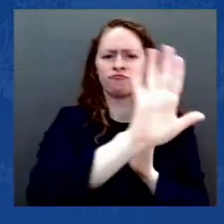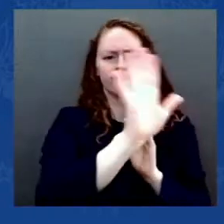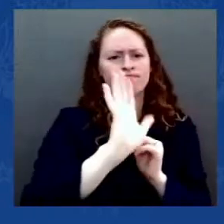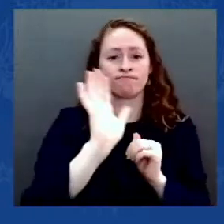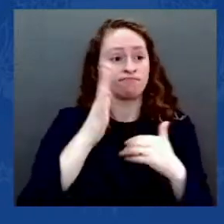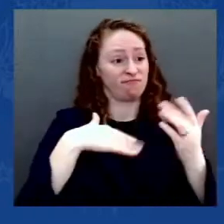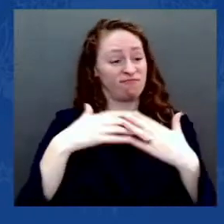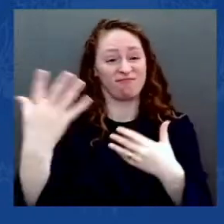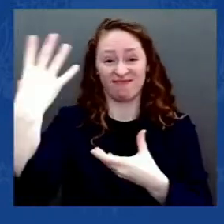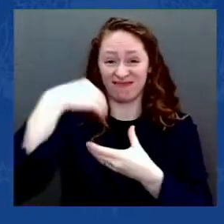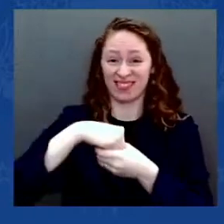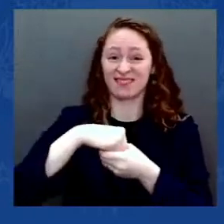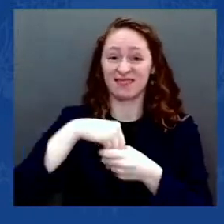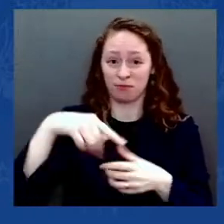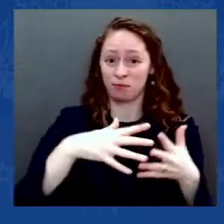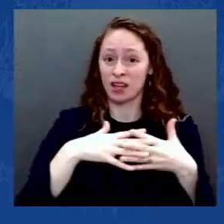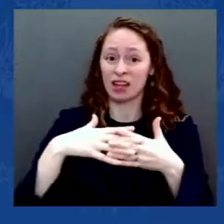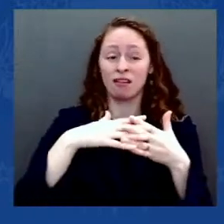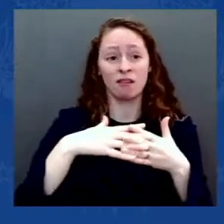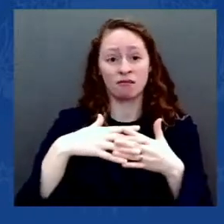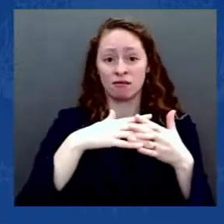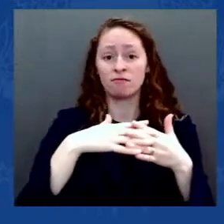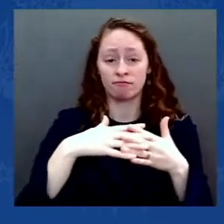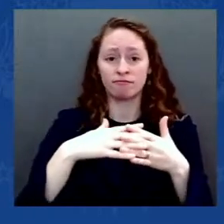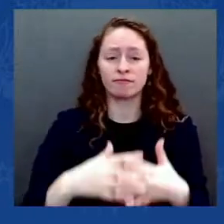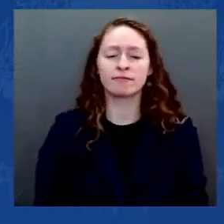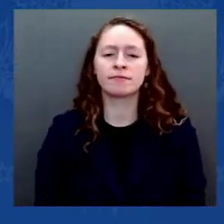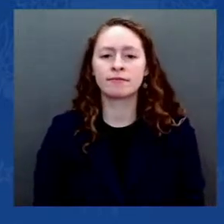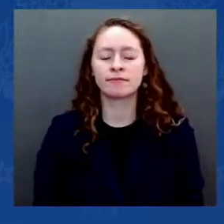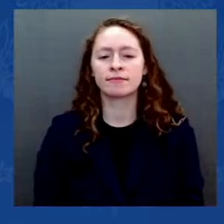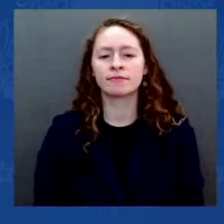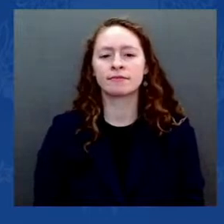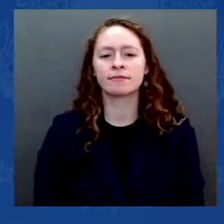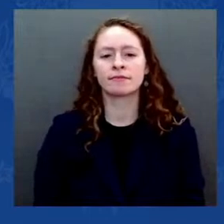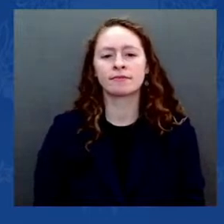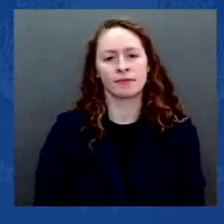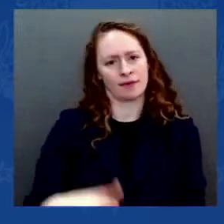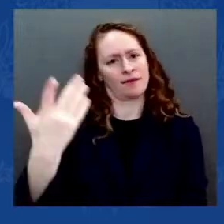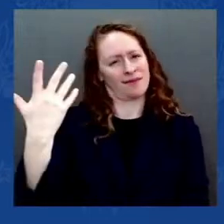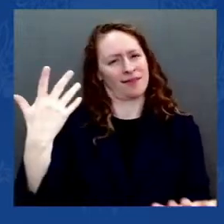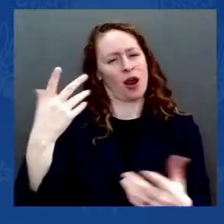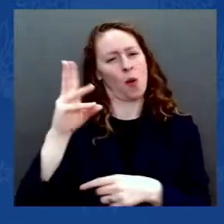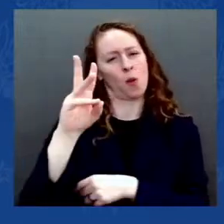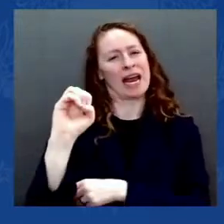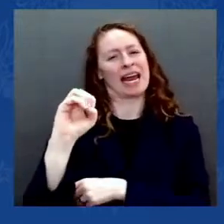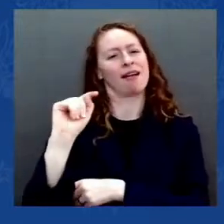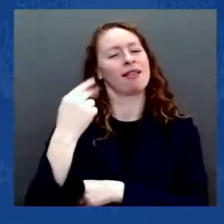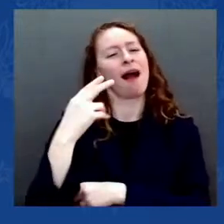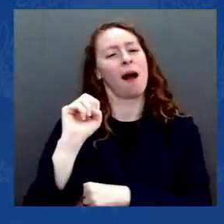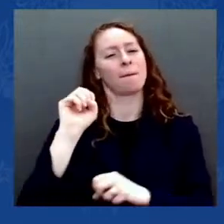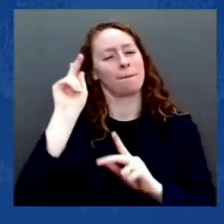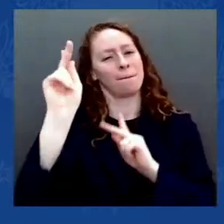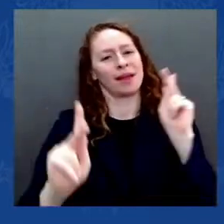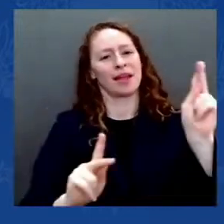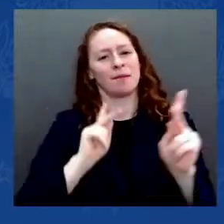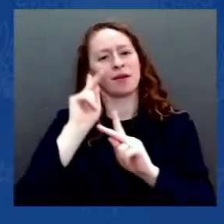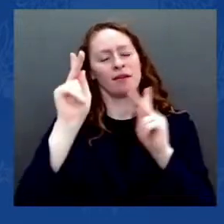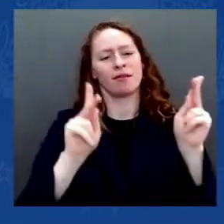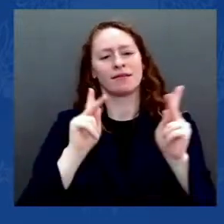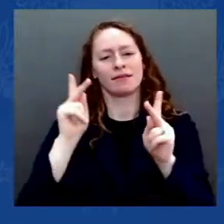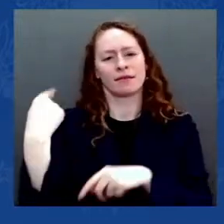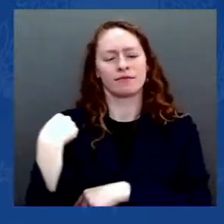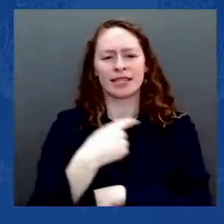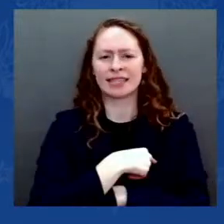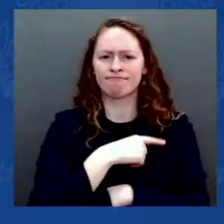stand for the rule of law, to preserve the flame of democracy, to keep the promise of